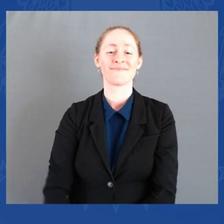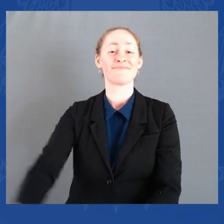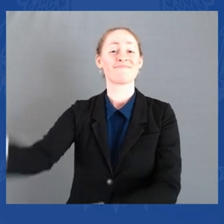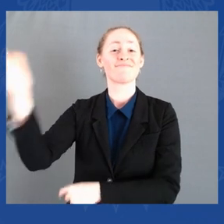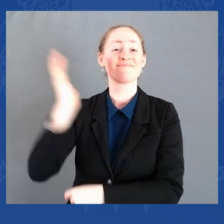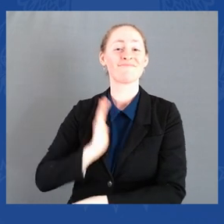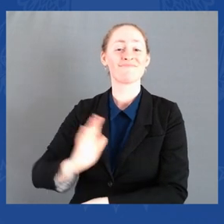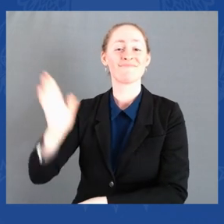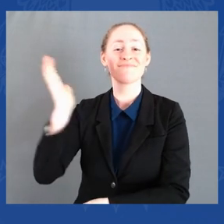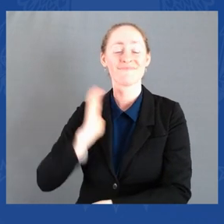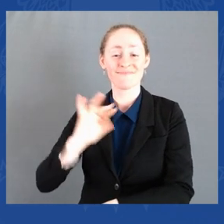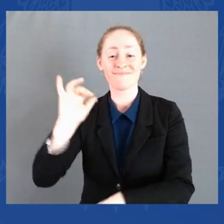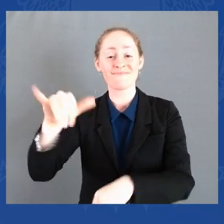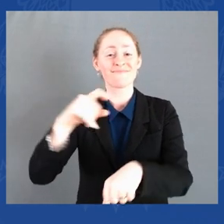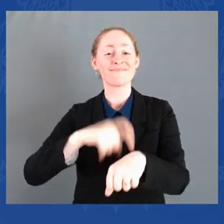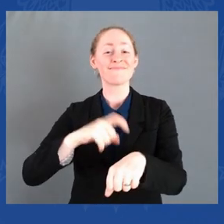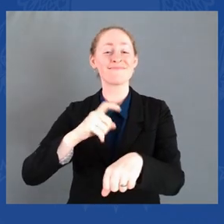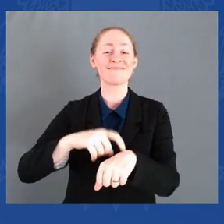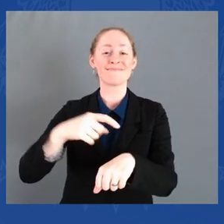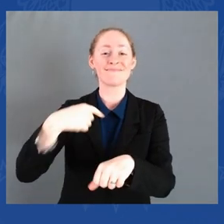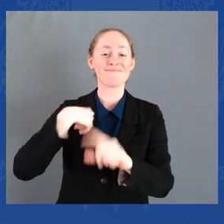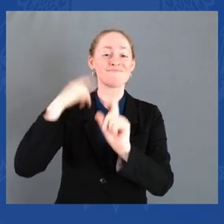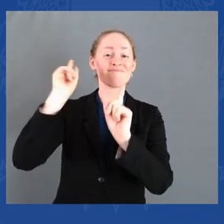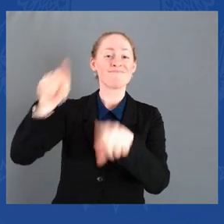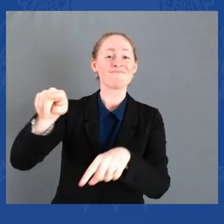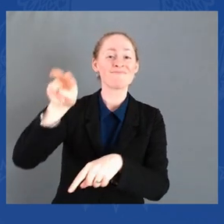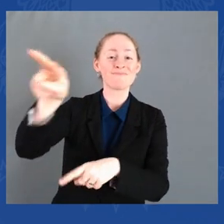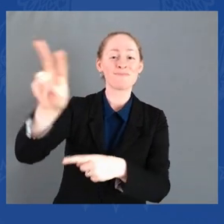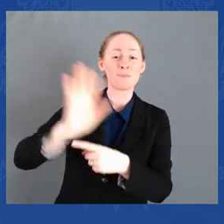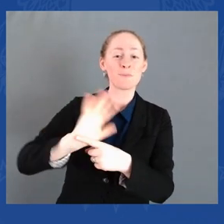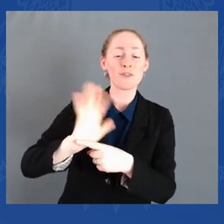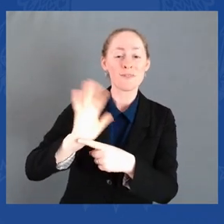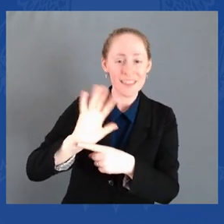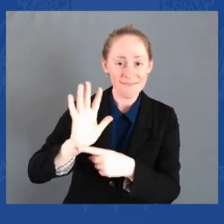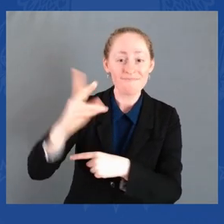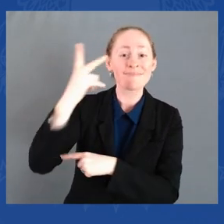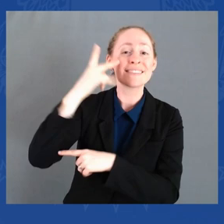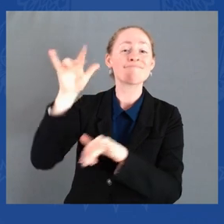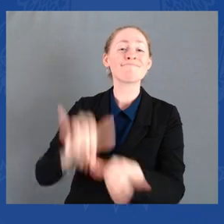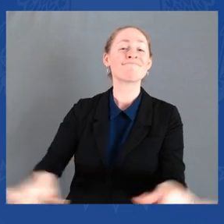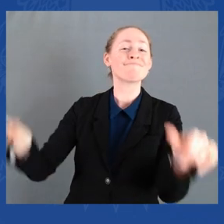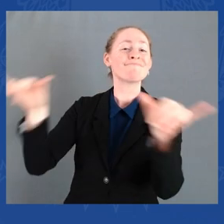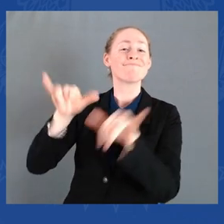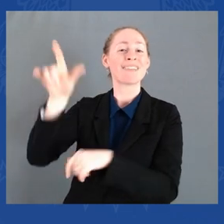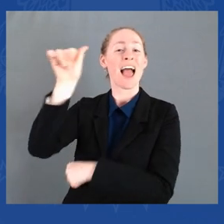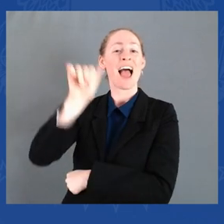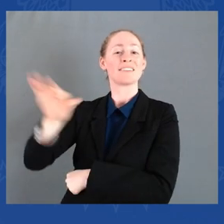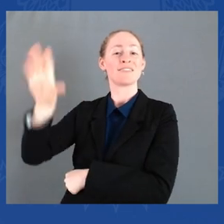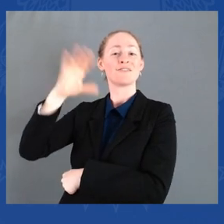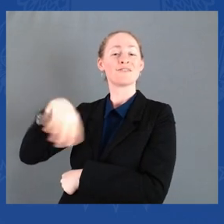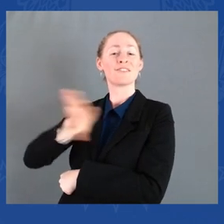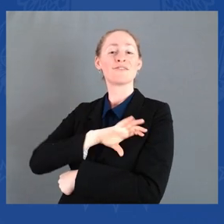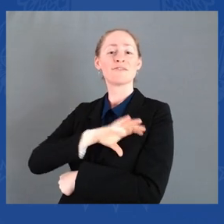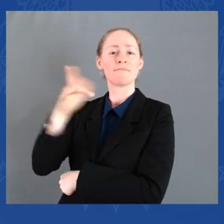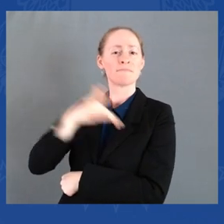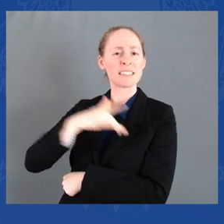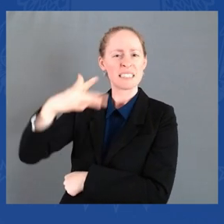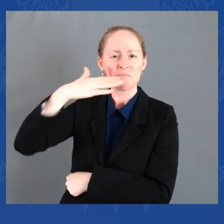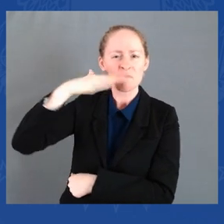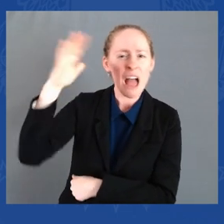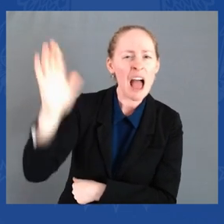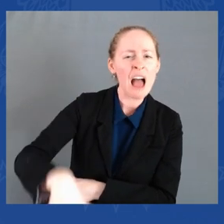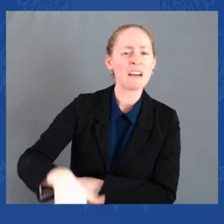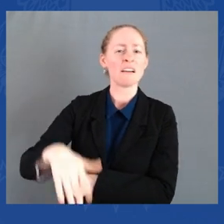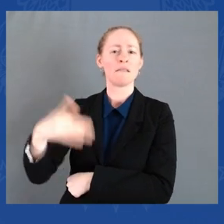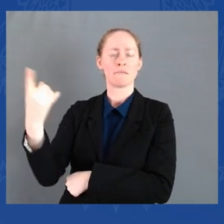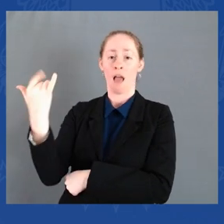them up as superheroes. And today, I'll be traveling to, on Thursday, excuse me, I'll be traveling to the Republic of Korea